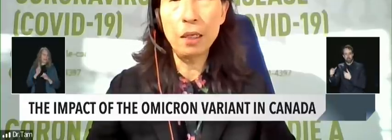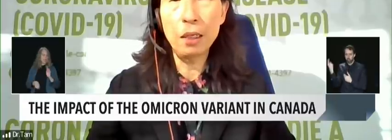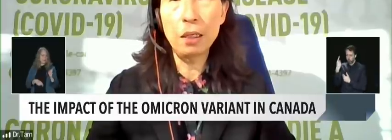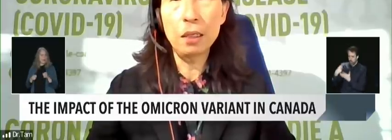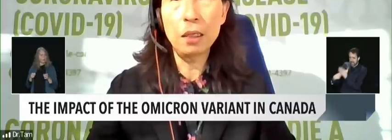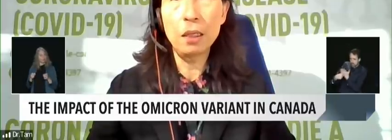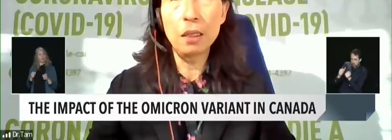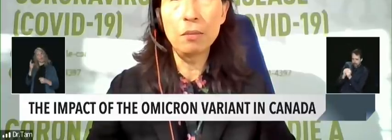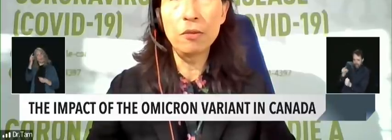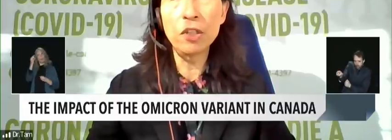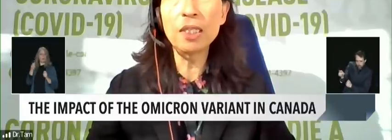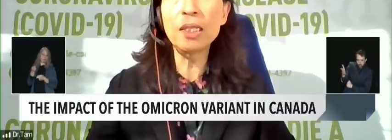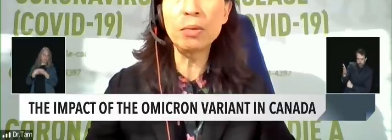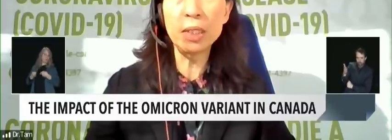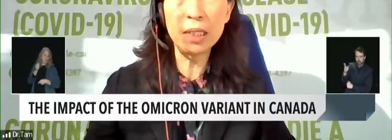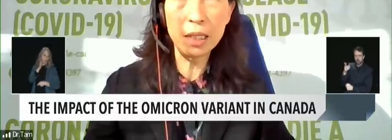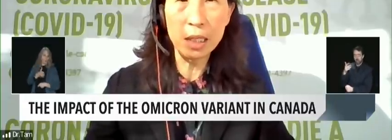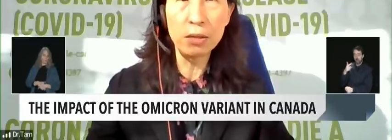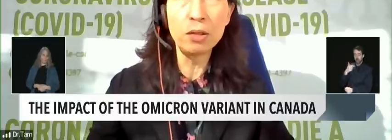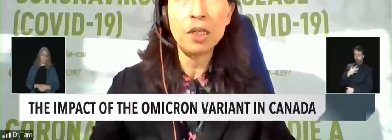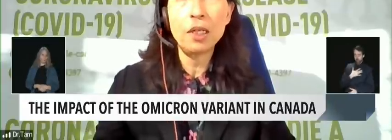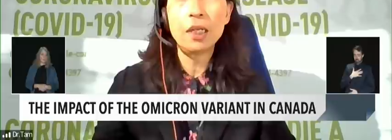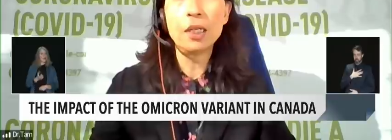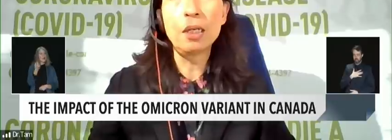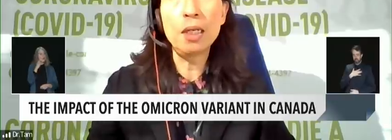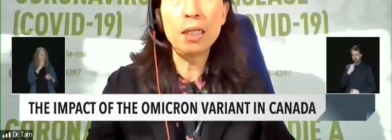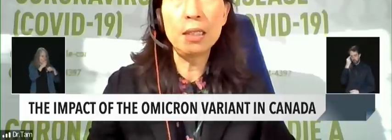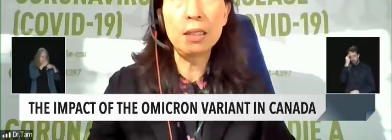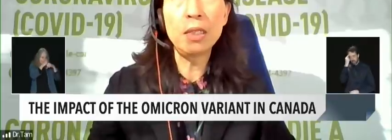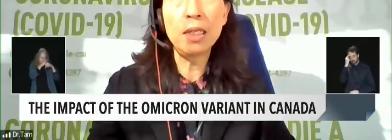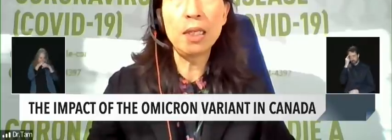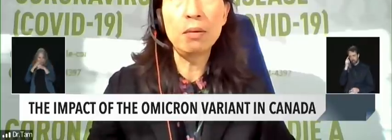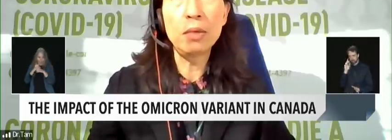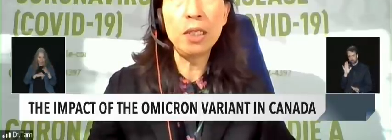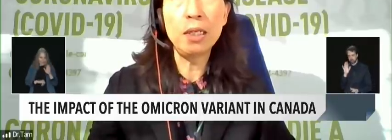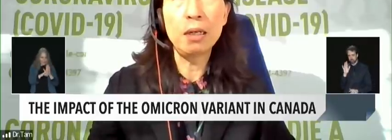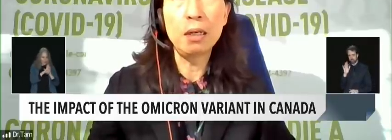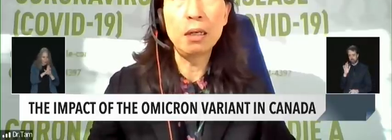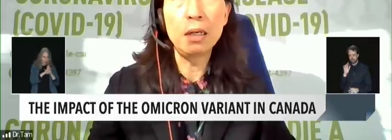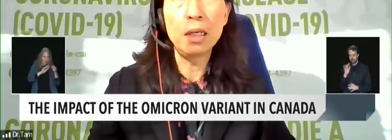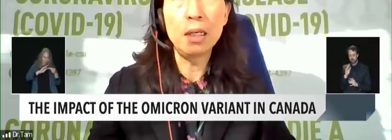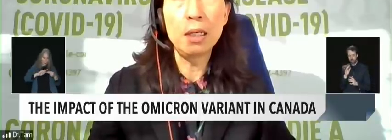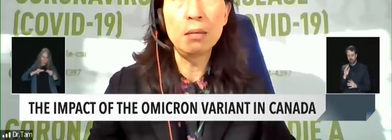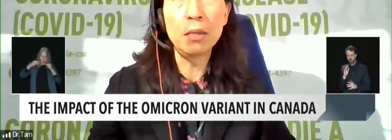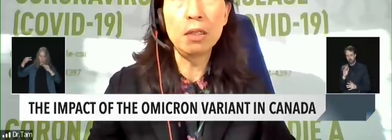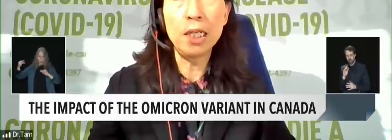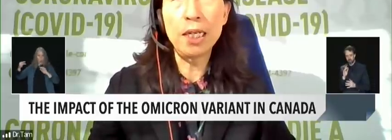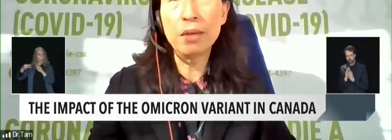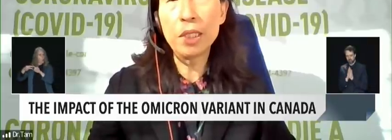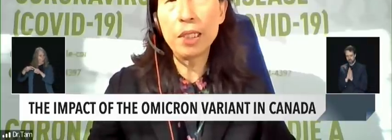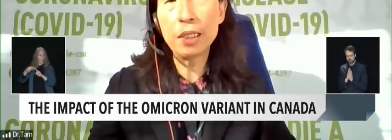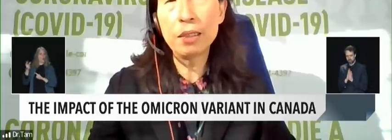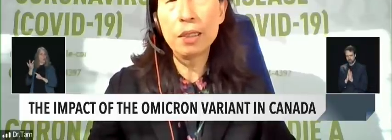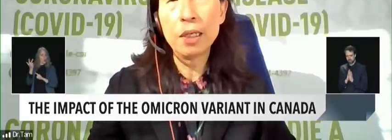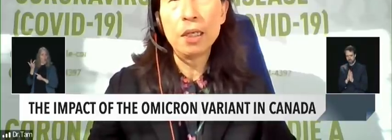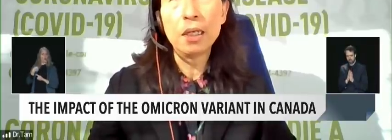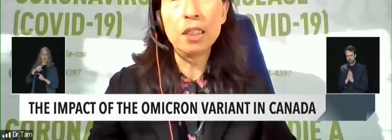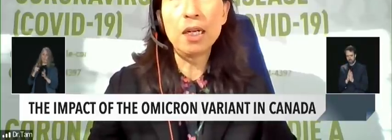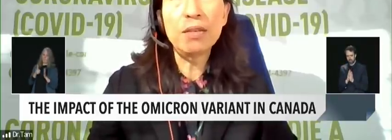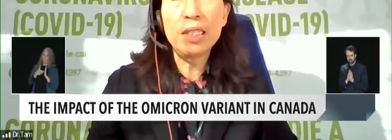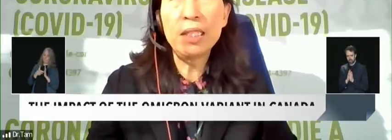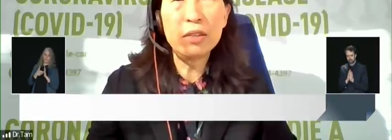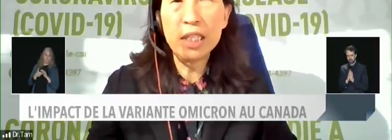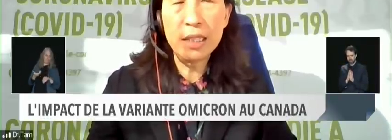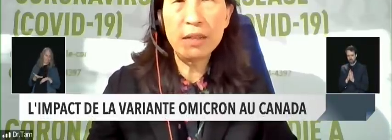I think for the sequencing though it is something that we are looking at because